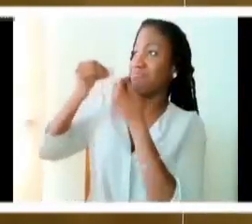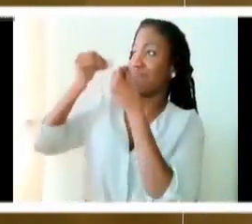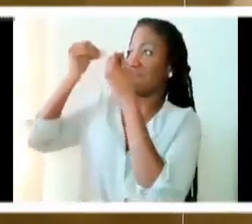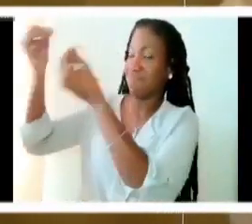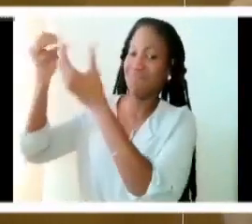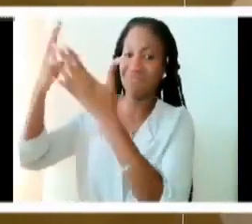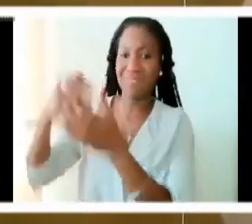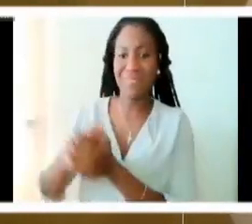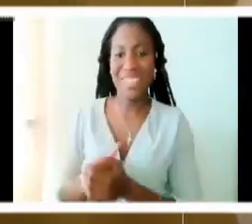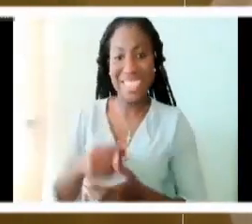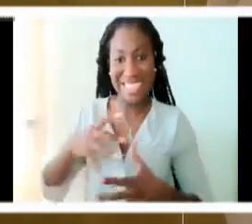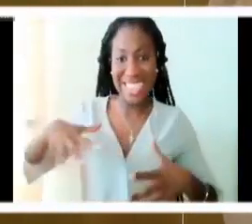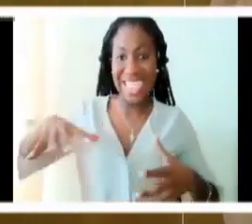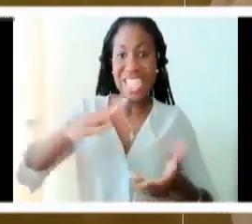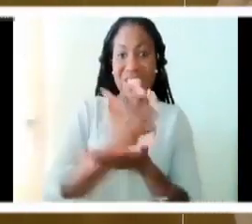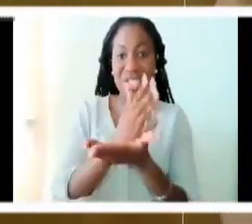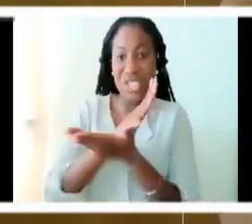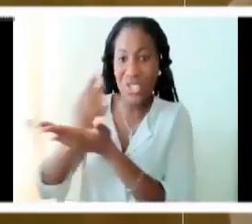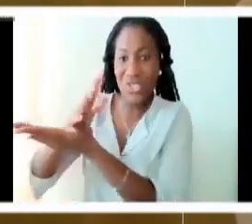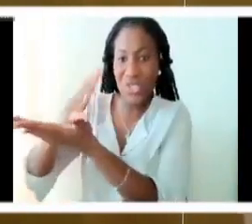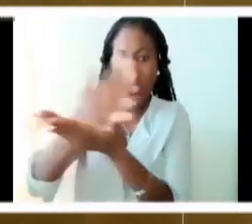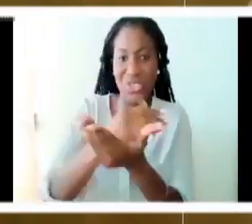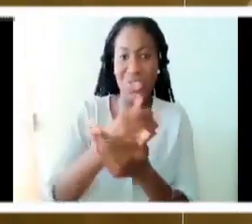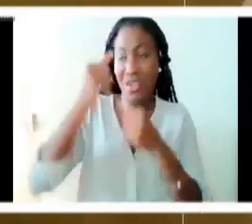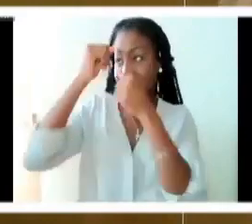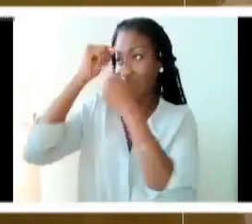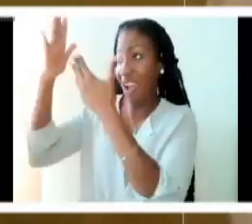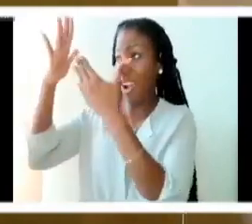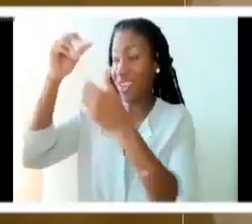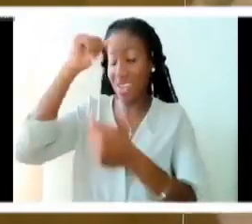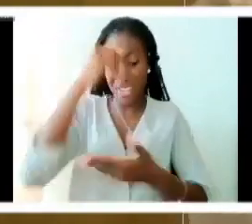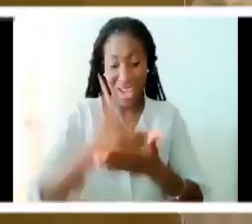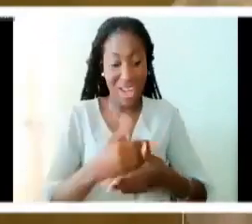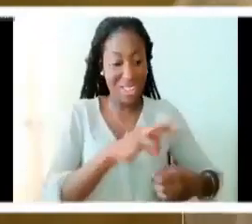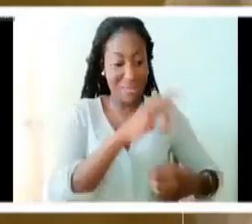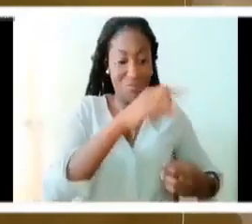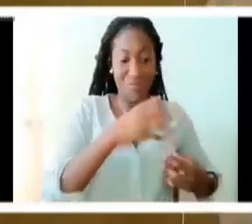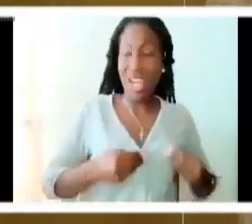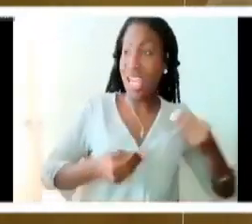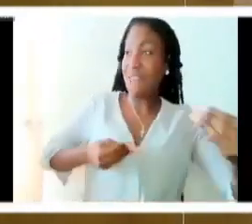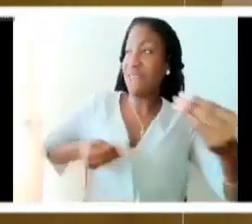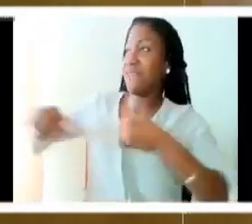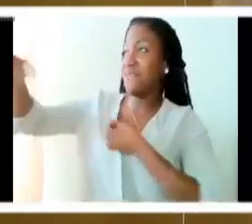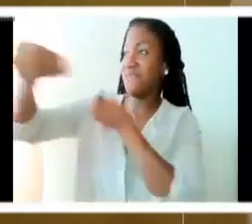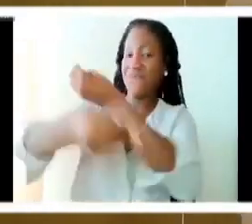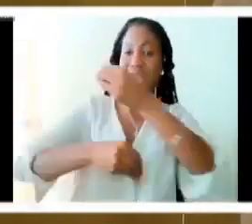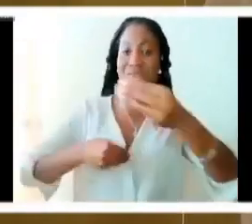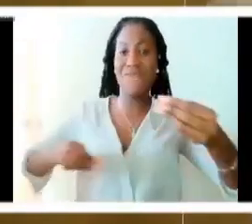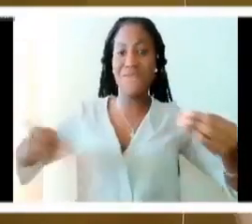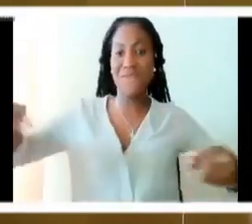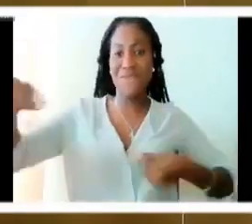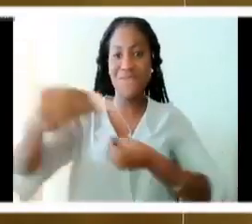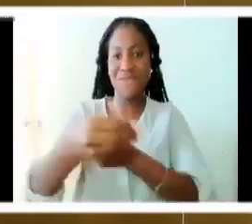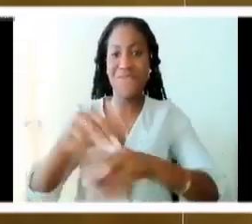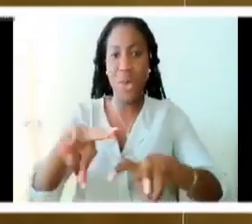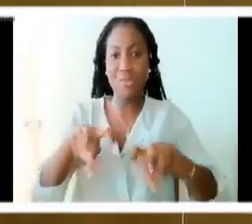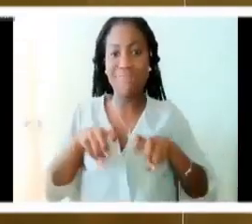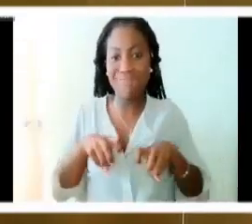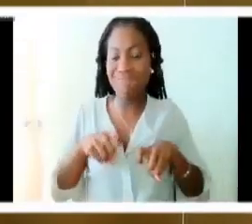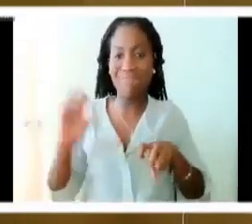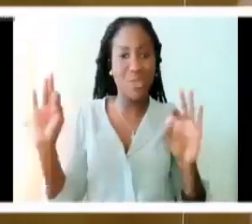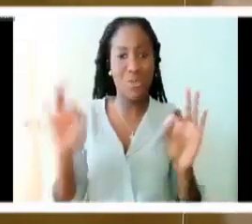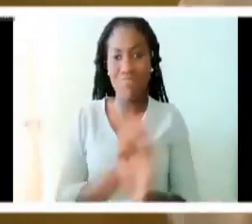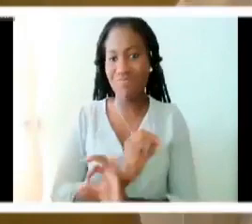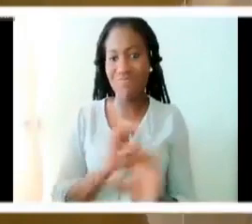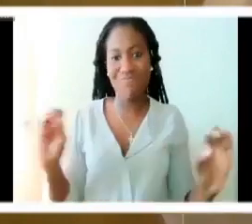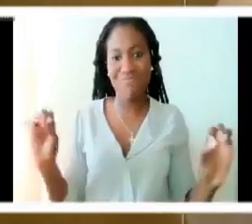dynamism of the trinity. It is a love that gives all to the other and holds nothing to the self. And in